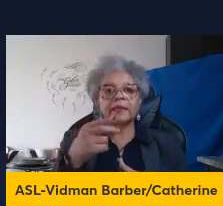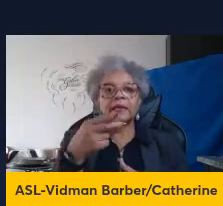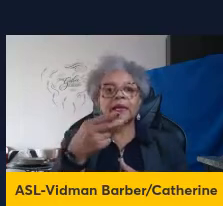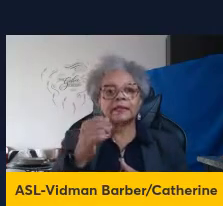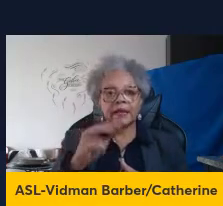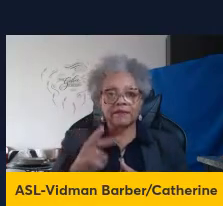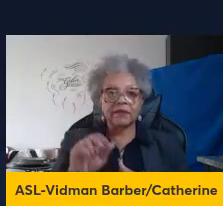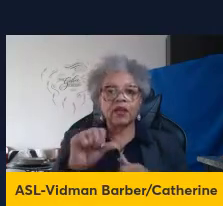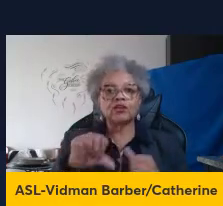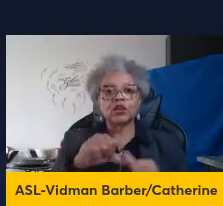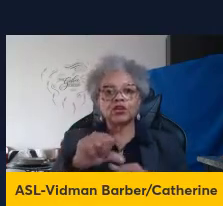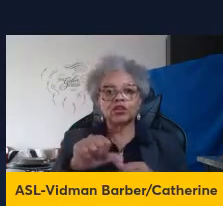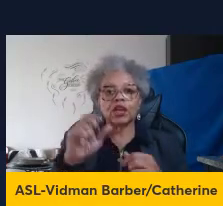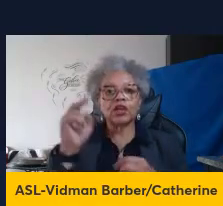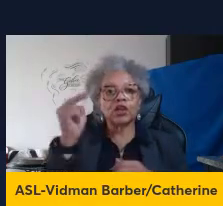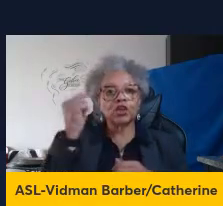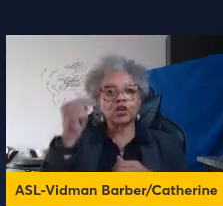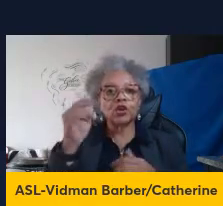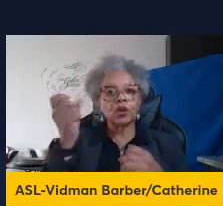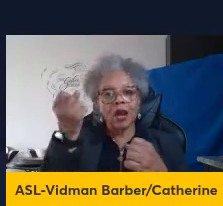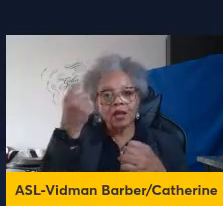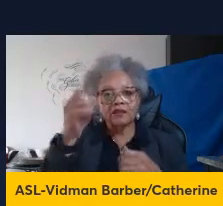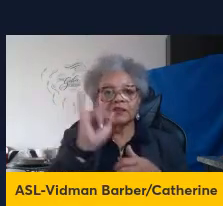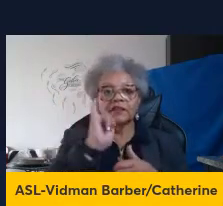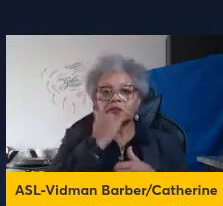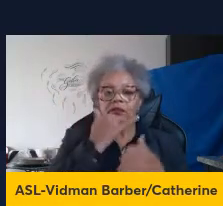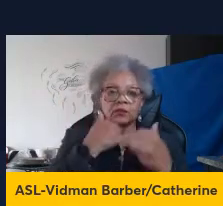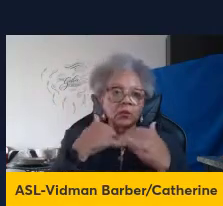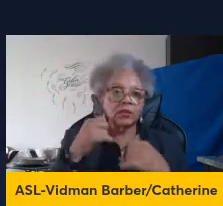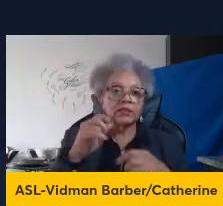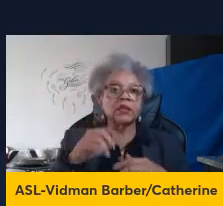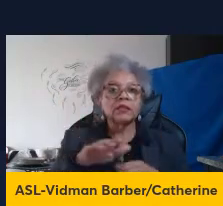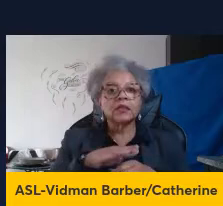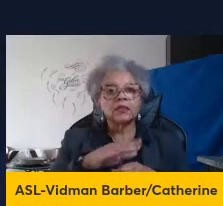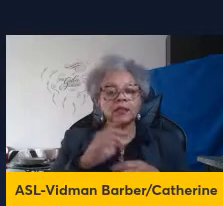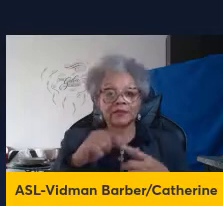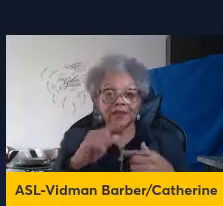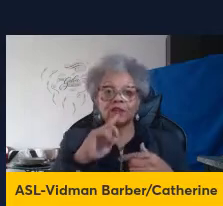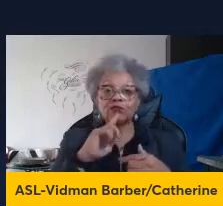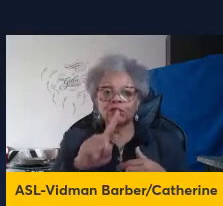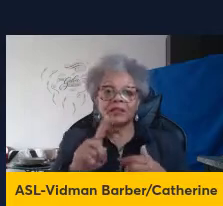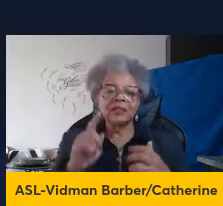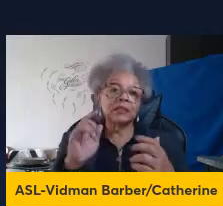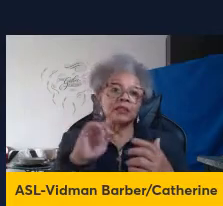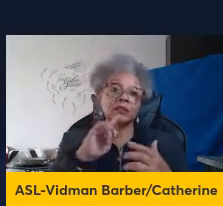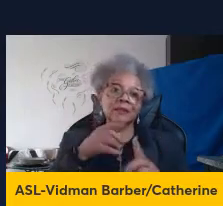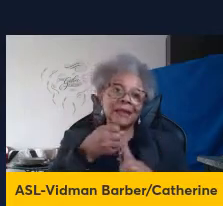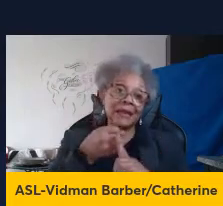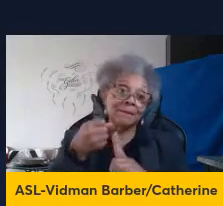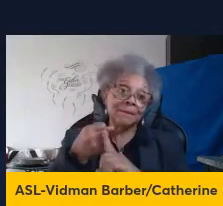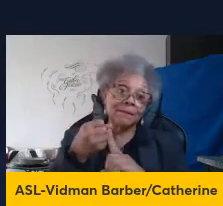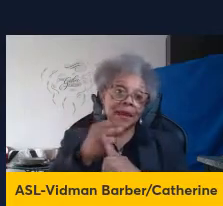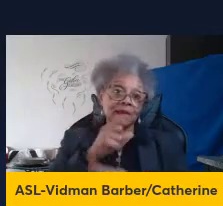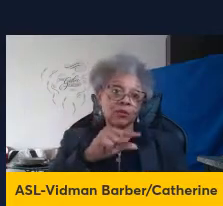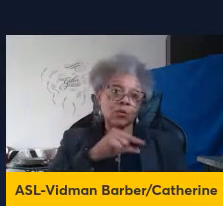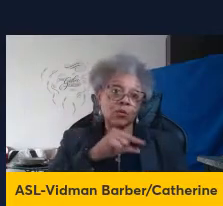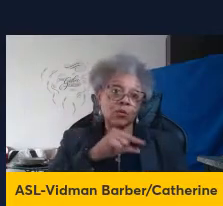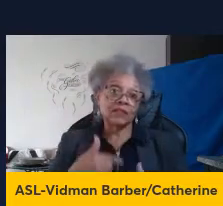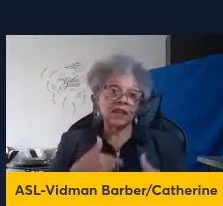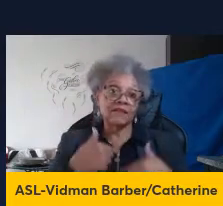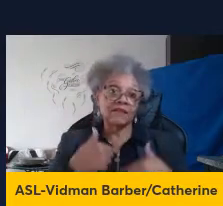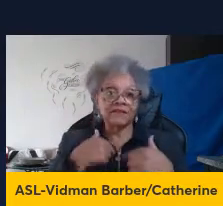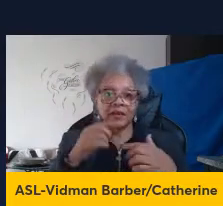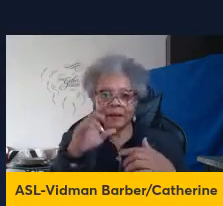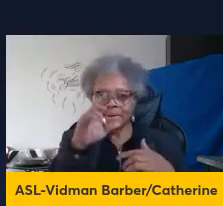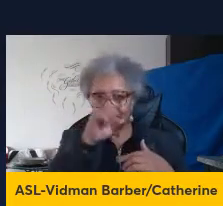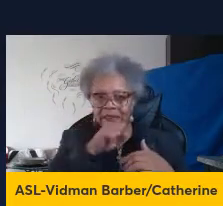all the way up to dementia-like impairment. These really, really dramatically impact your quality of life. And I'm listing just a